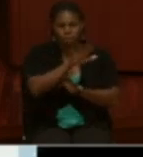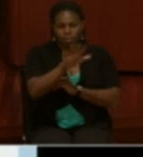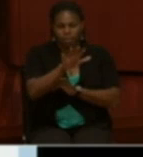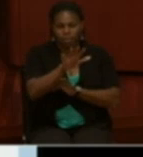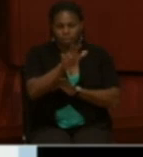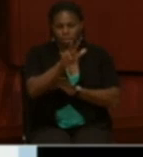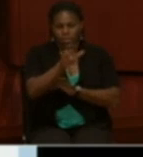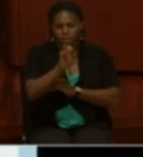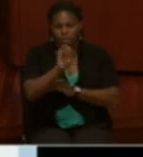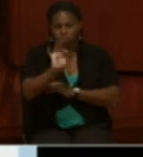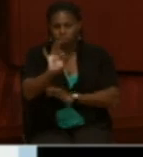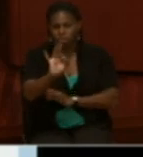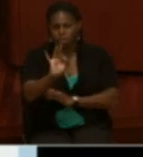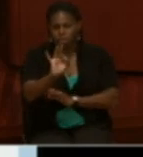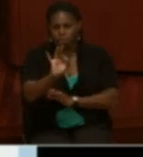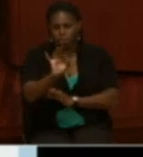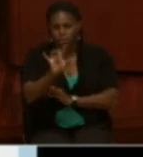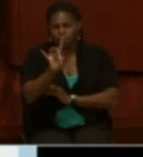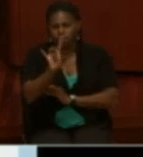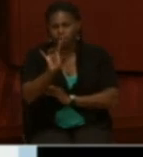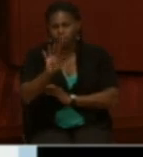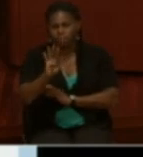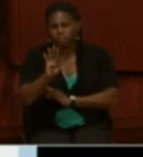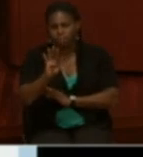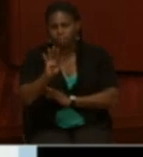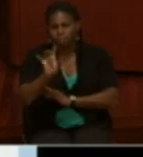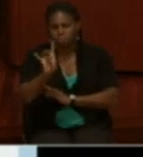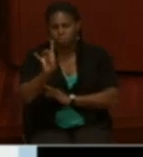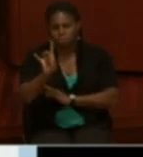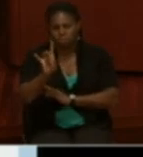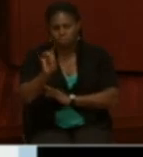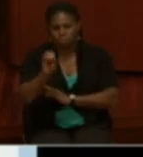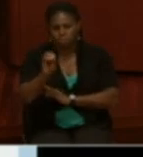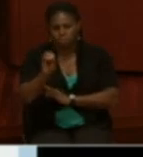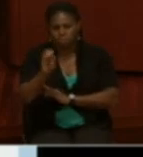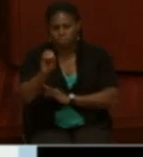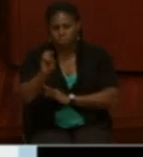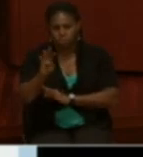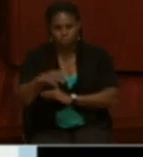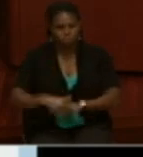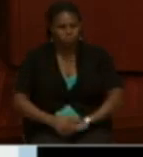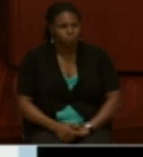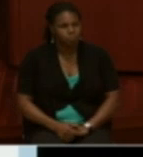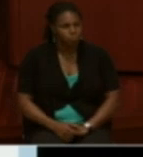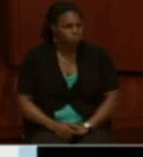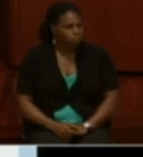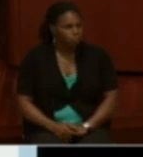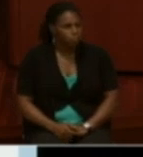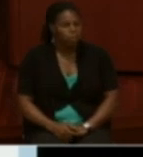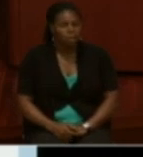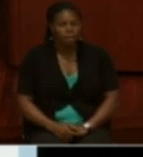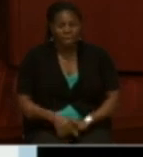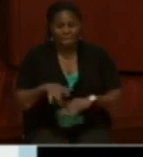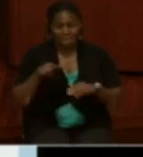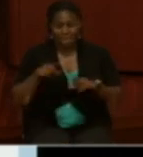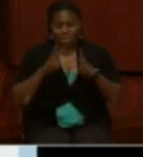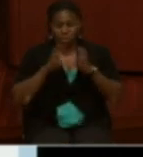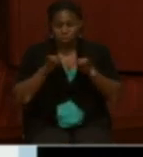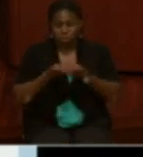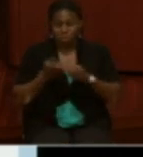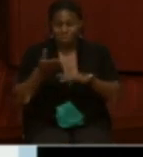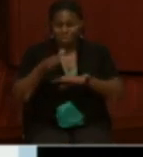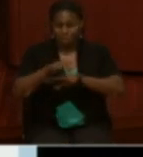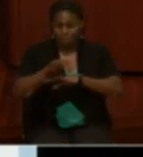-309-8404. The session this afternoon